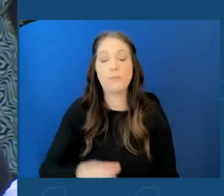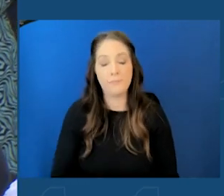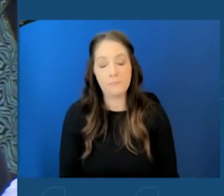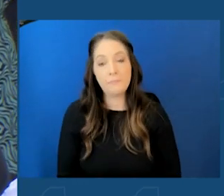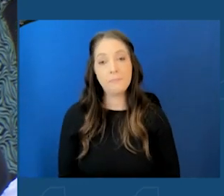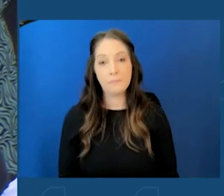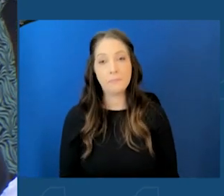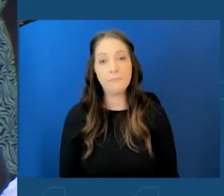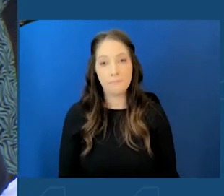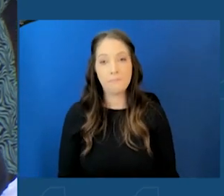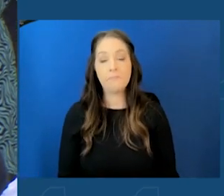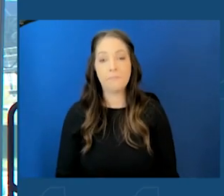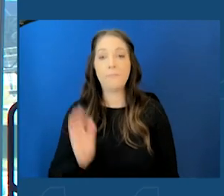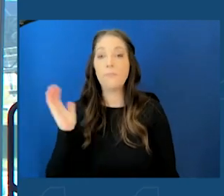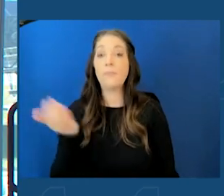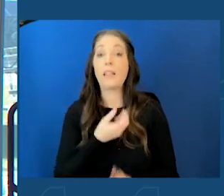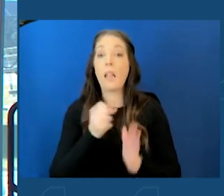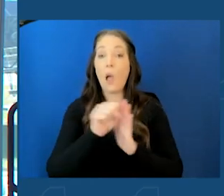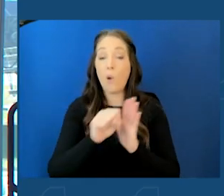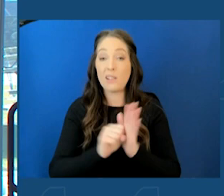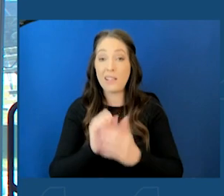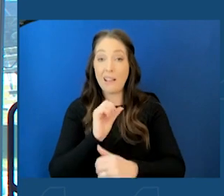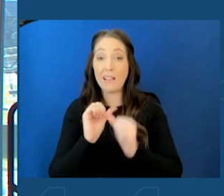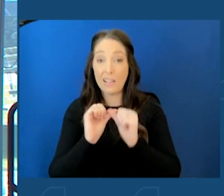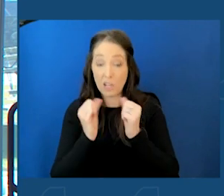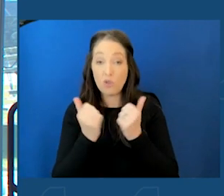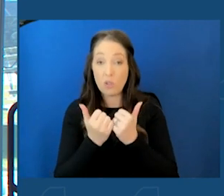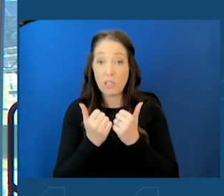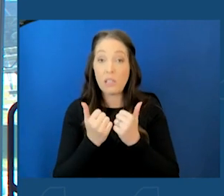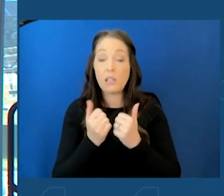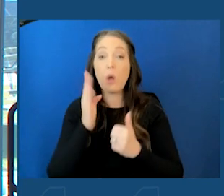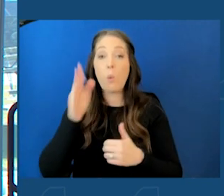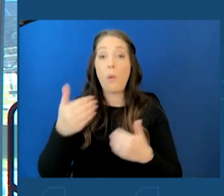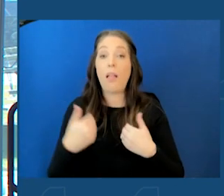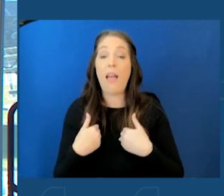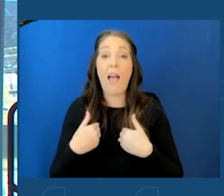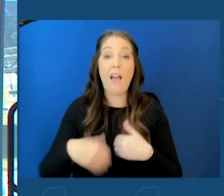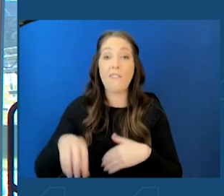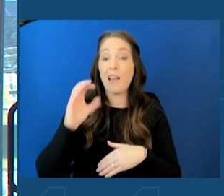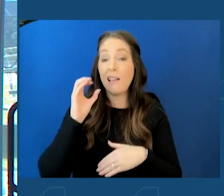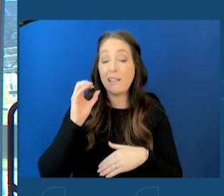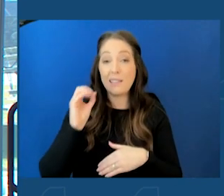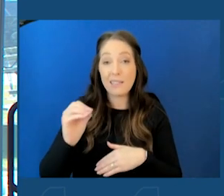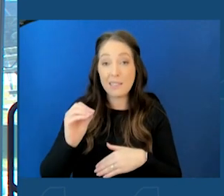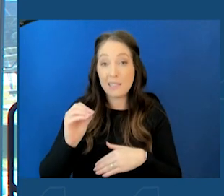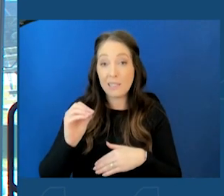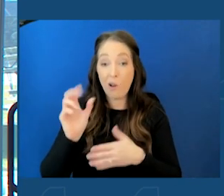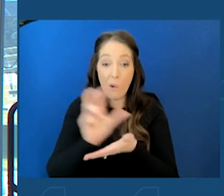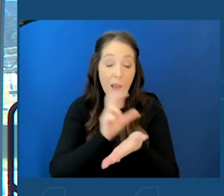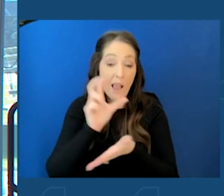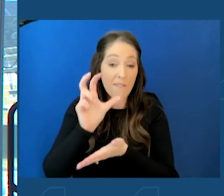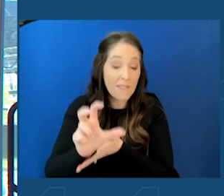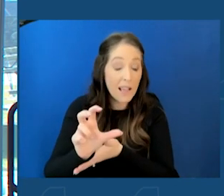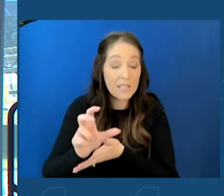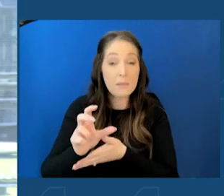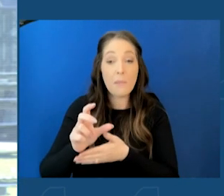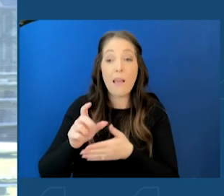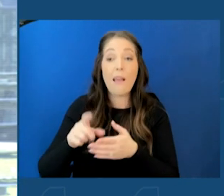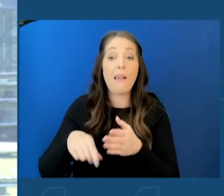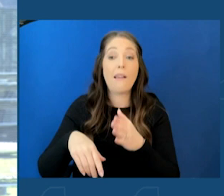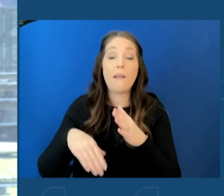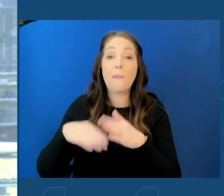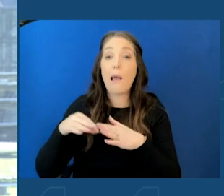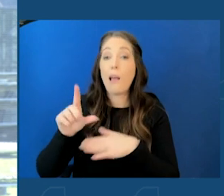And our state agencies, state agencies will have net zero investment portfolios by 2040 and this will be over $40 billion